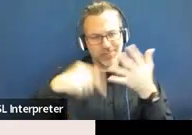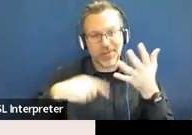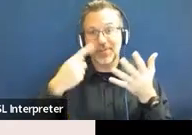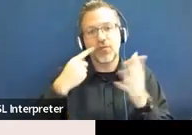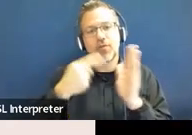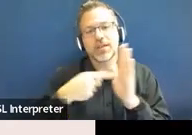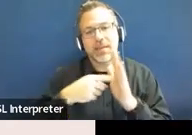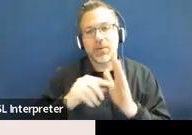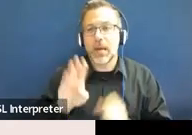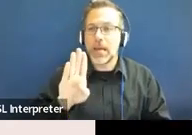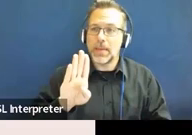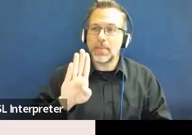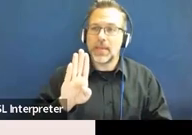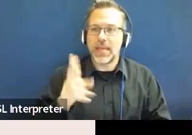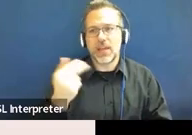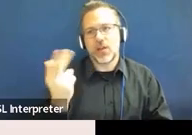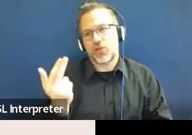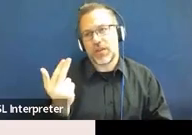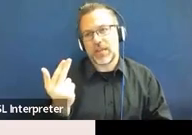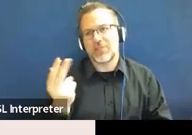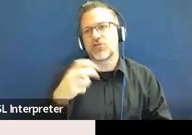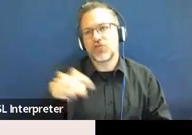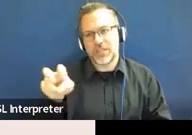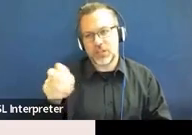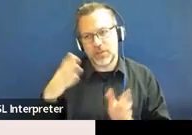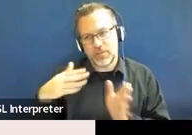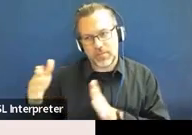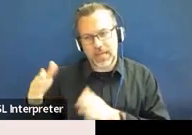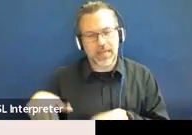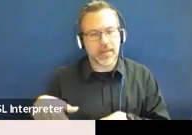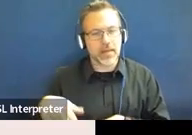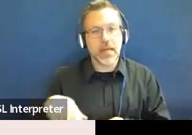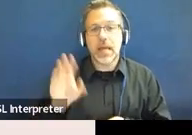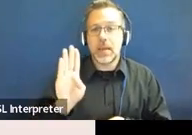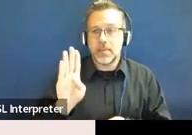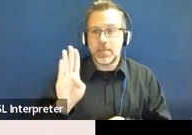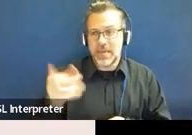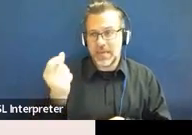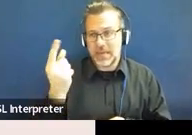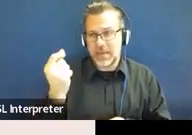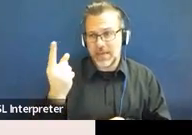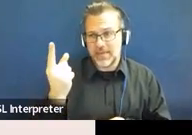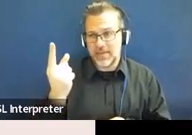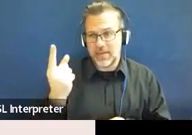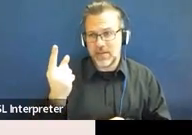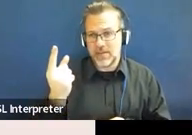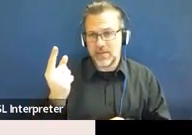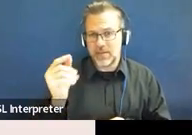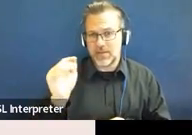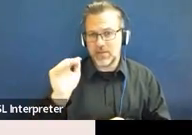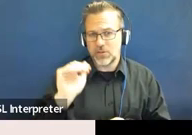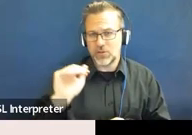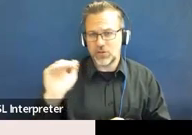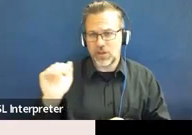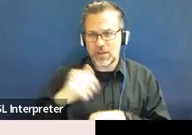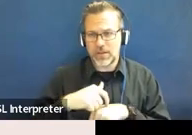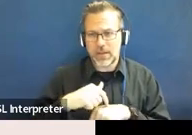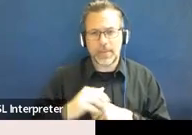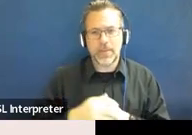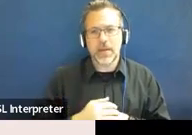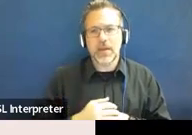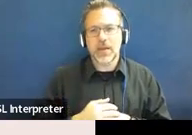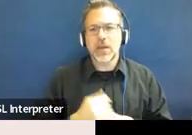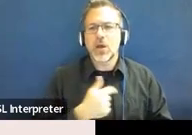of those indicators, that's transition planning. B-11 is one of those indicators, that's child-fine. But we as a team are